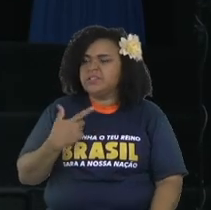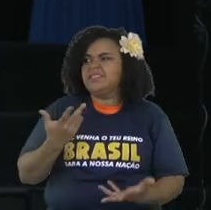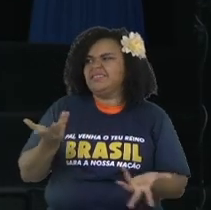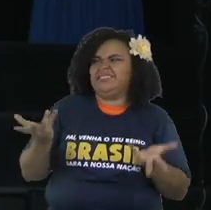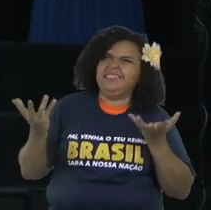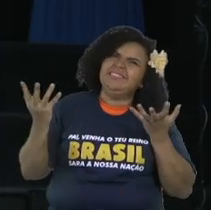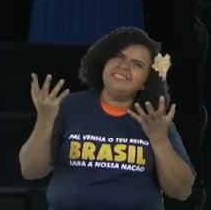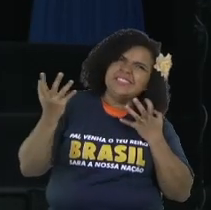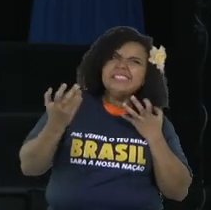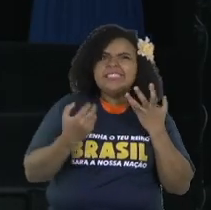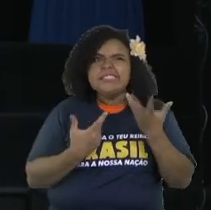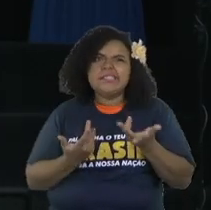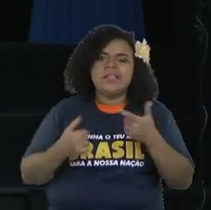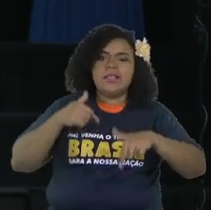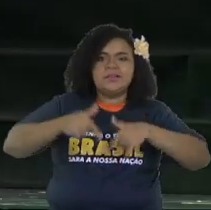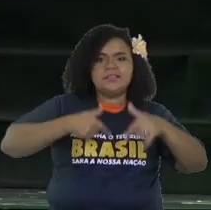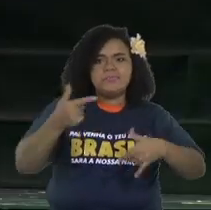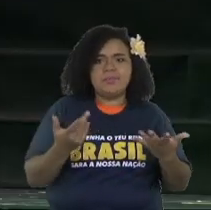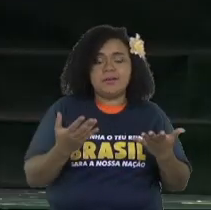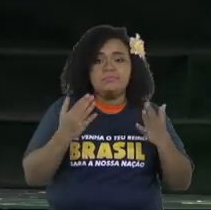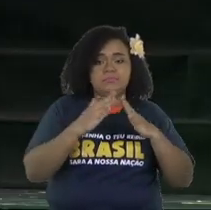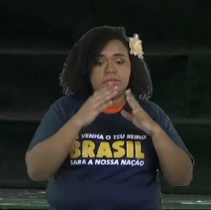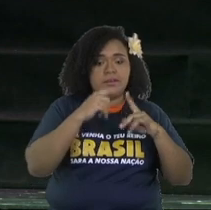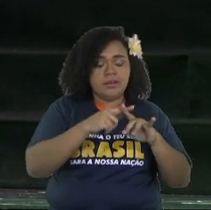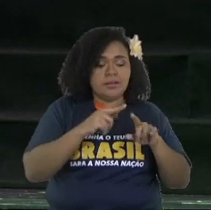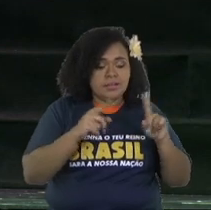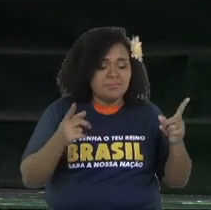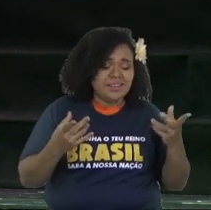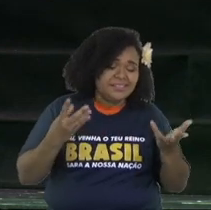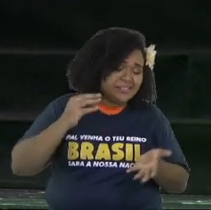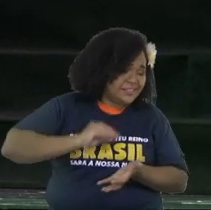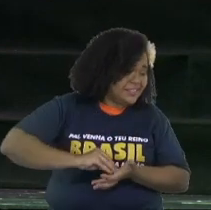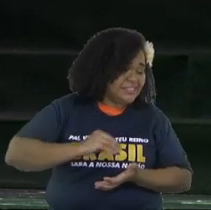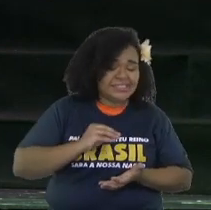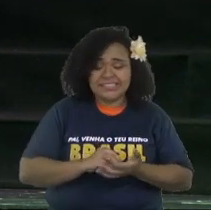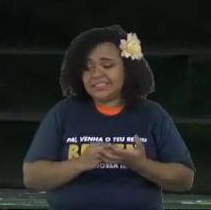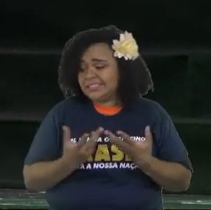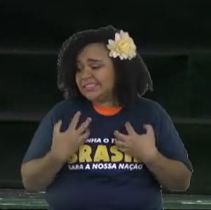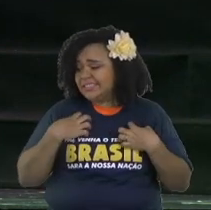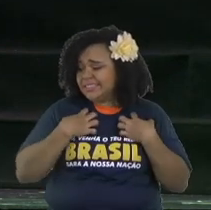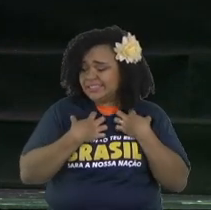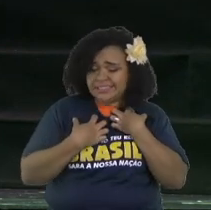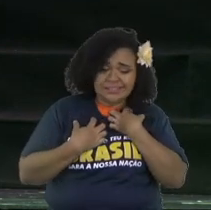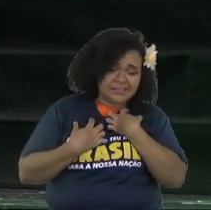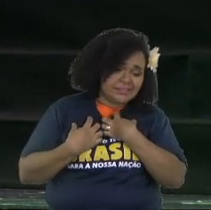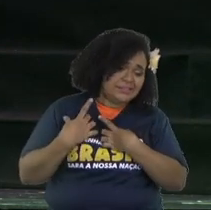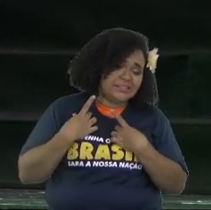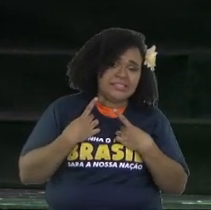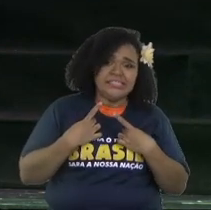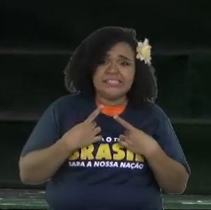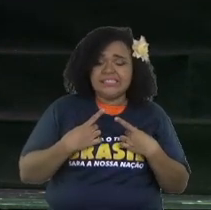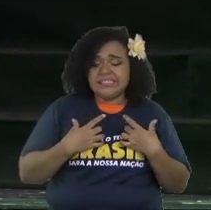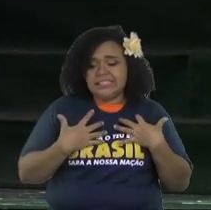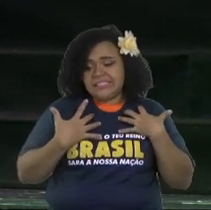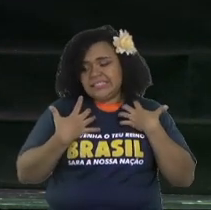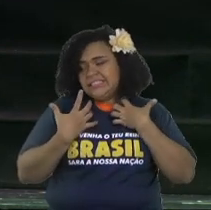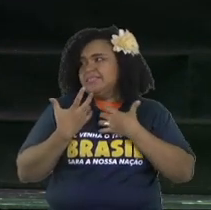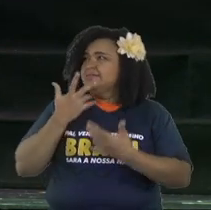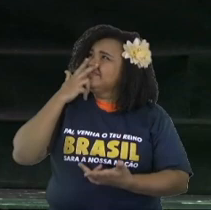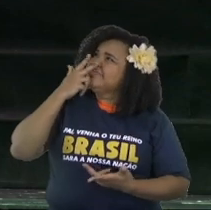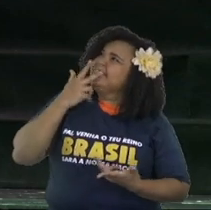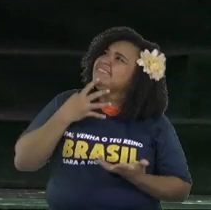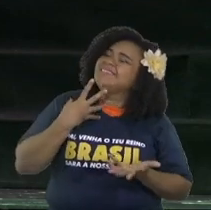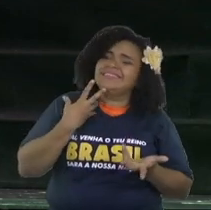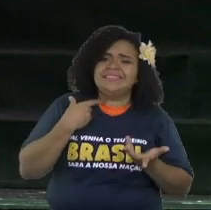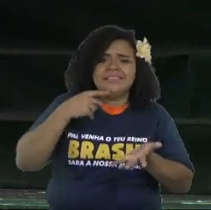with your ministry, with your religious thing, with your church,